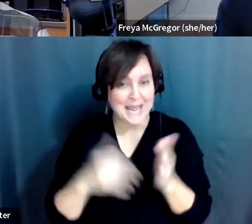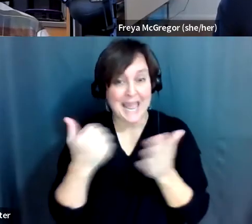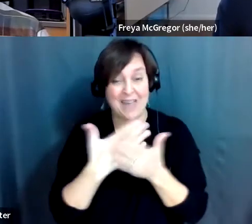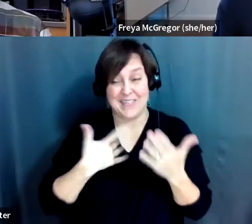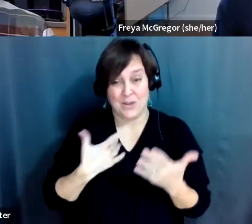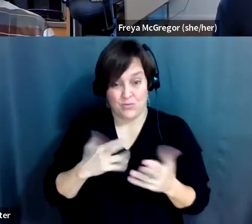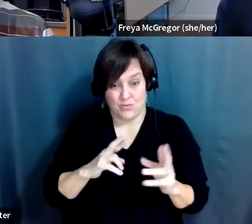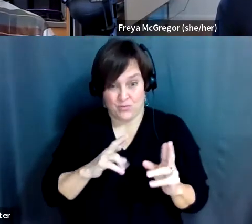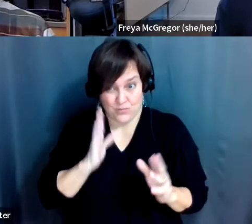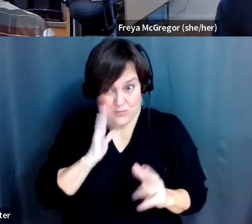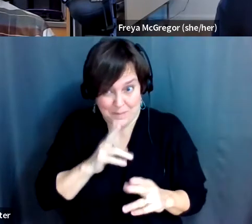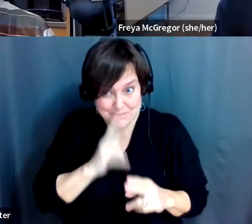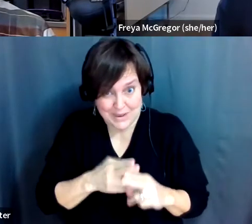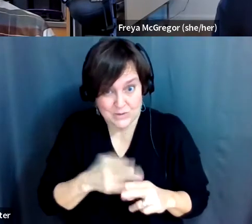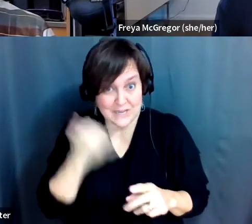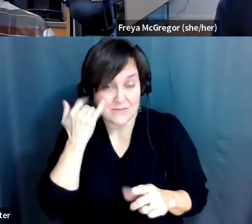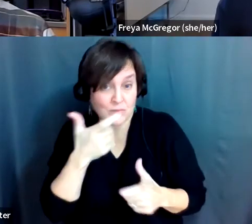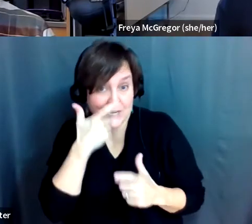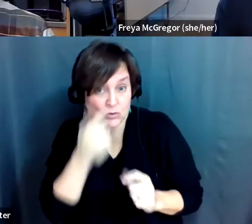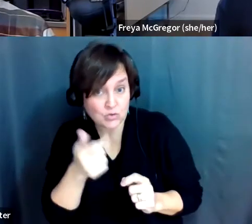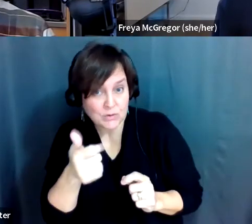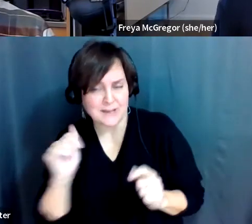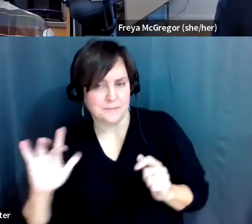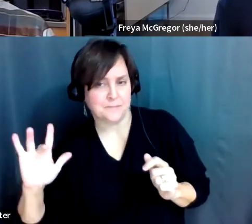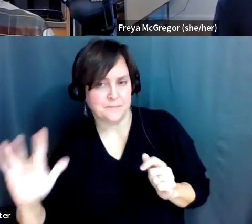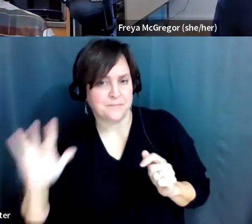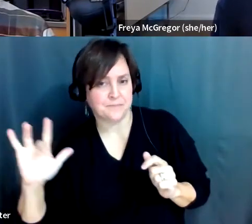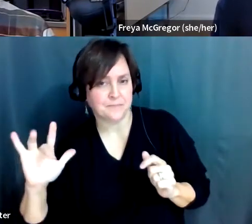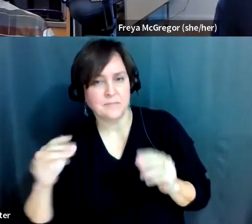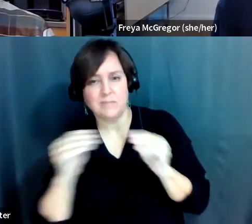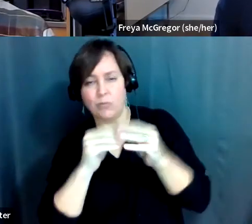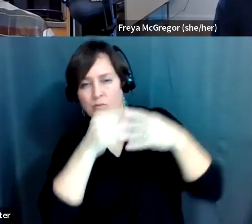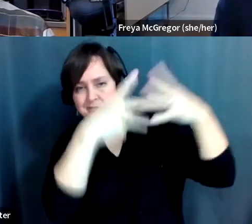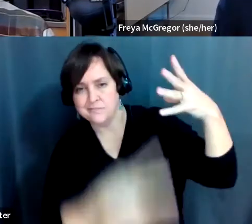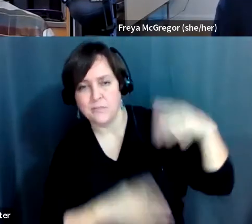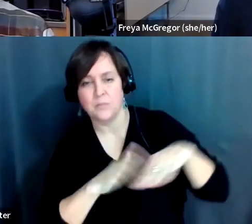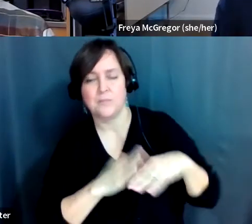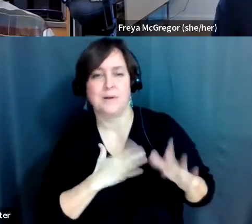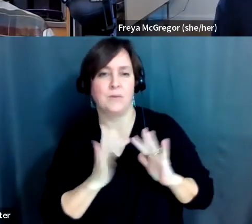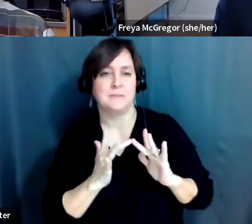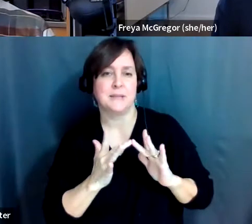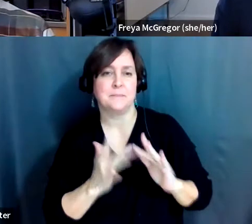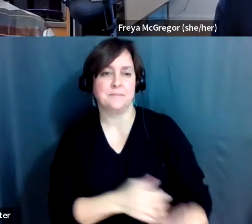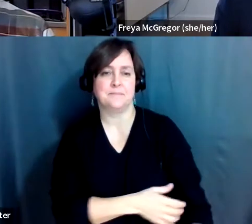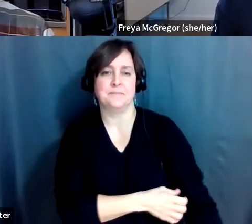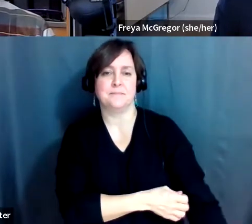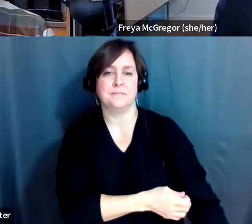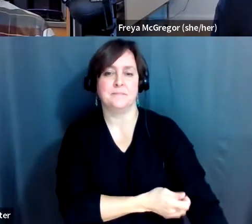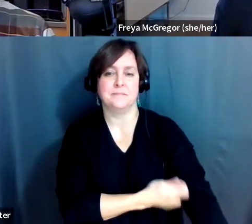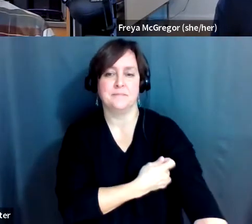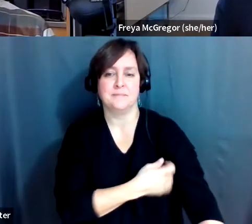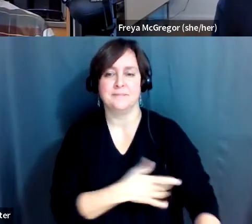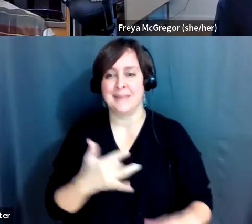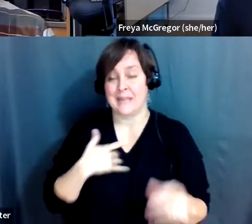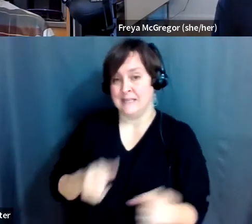talk about, if you're interested in it, there's more detail on my, on my website. It's coming